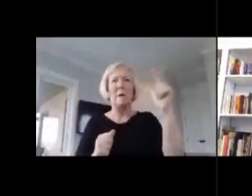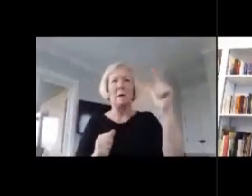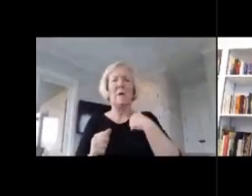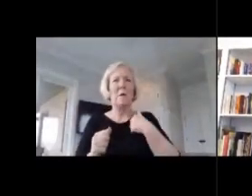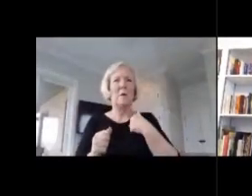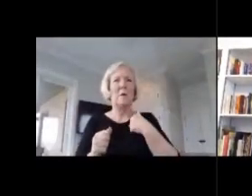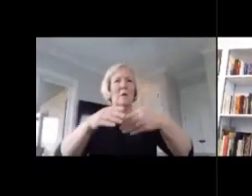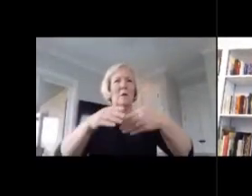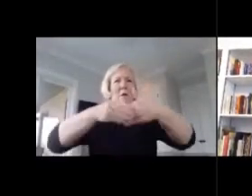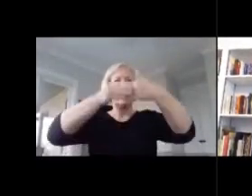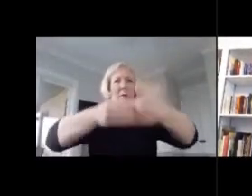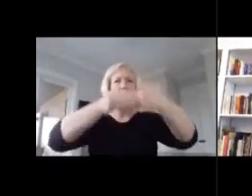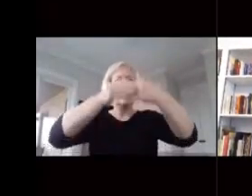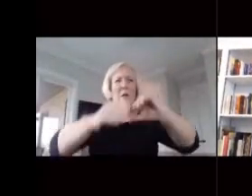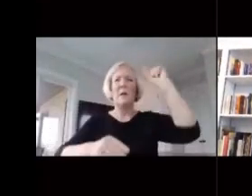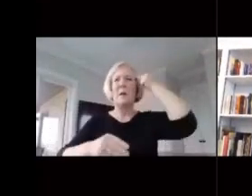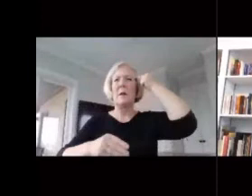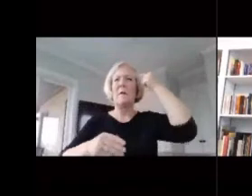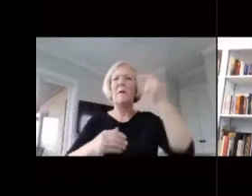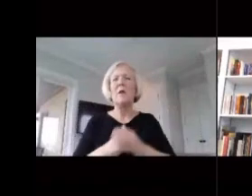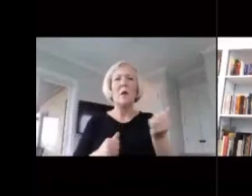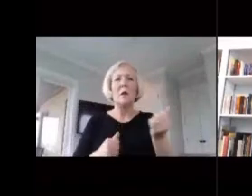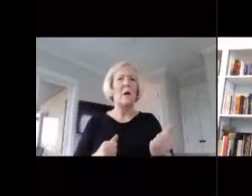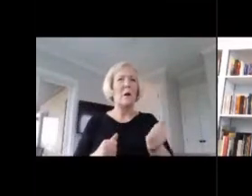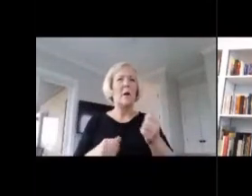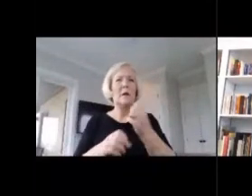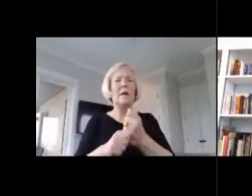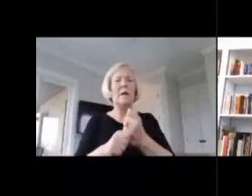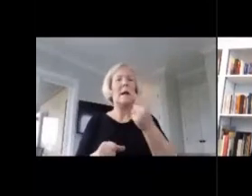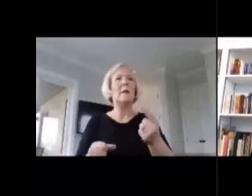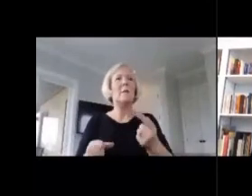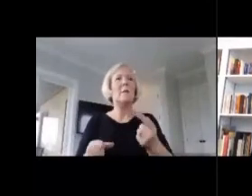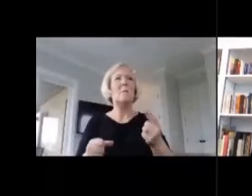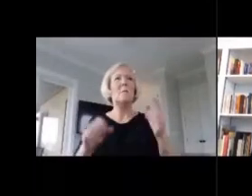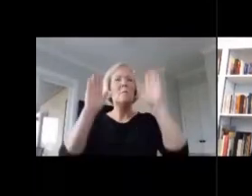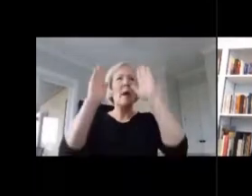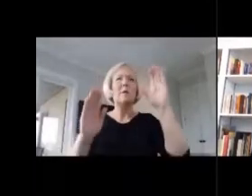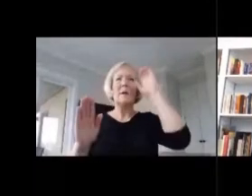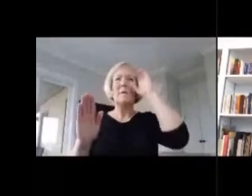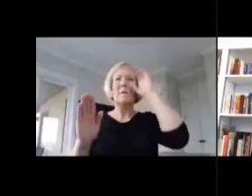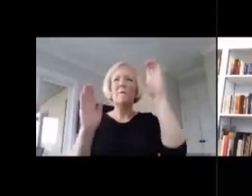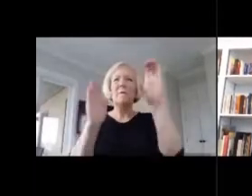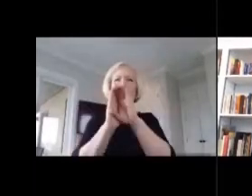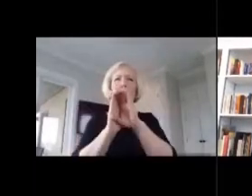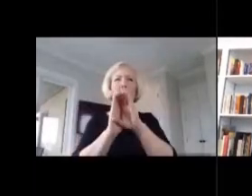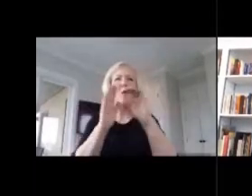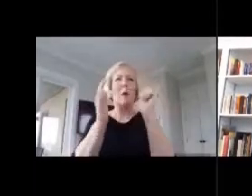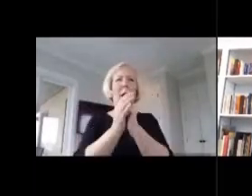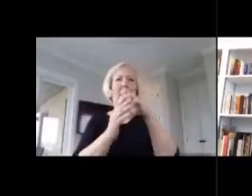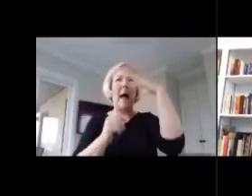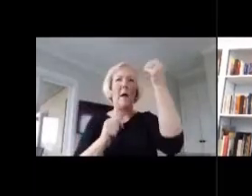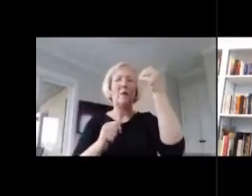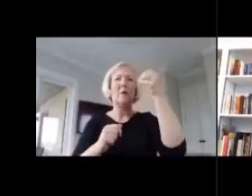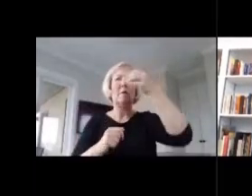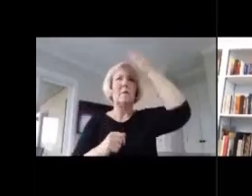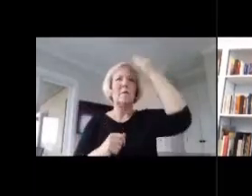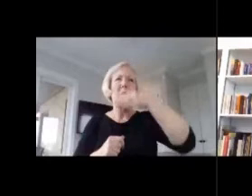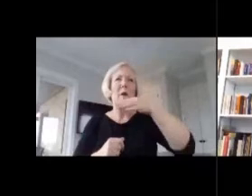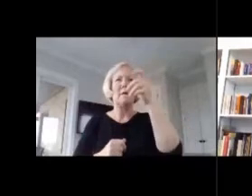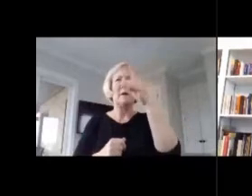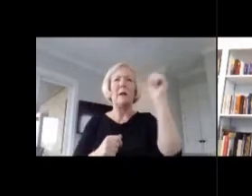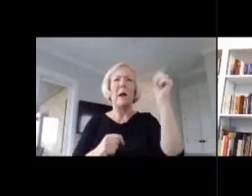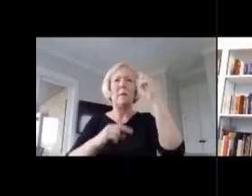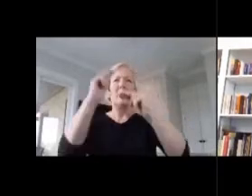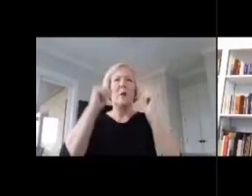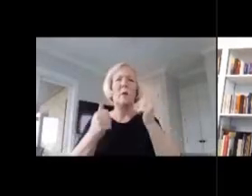or take that iconic photo on the steps of the rotunda. That said, when it is safe to gather in person, we do plan to invite you back